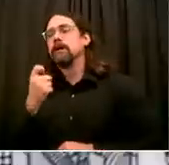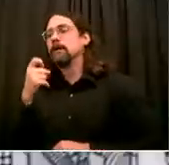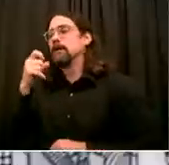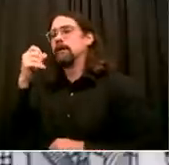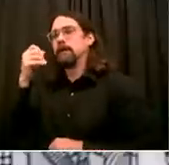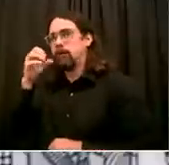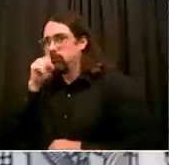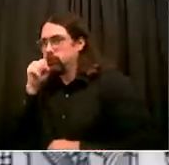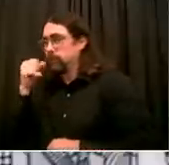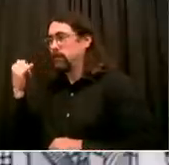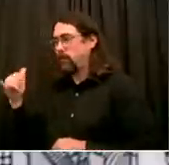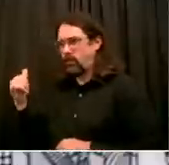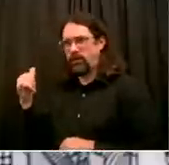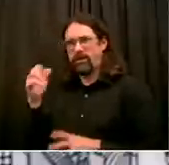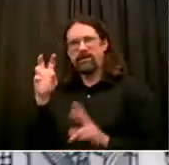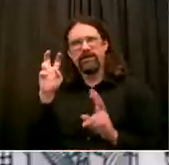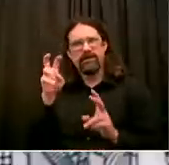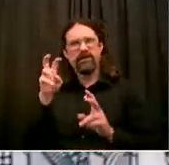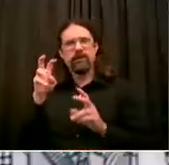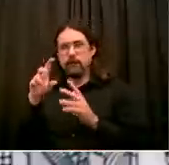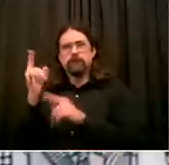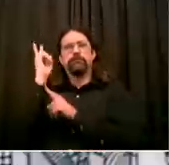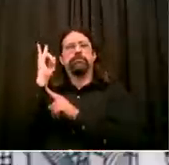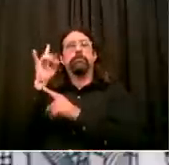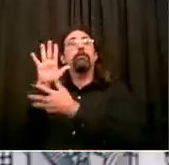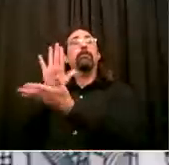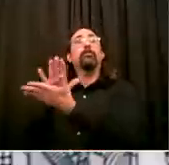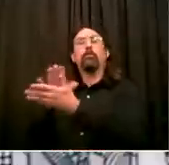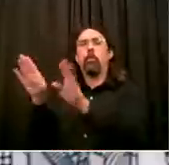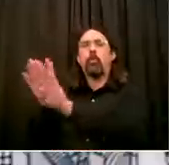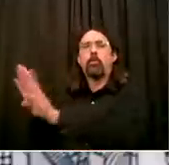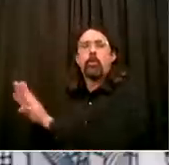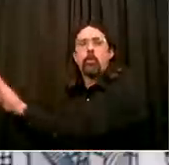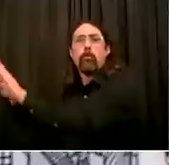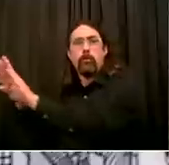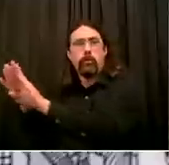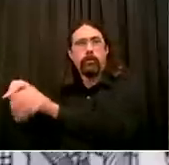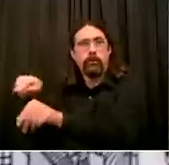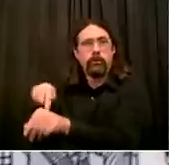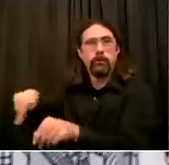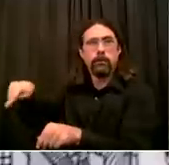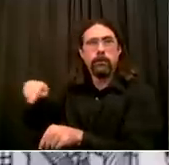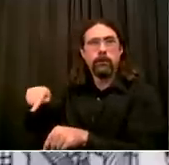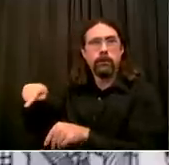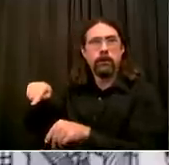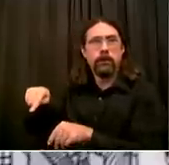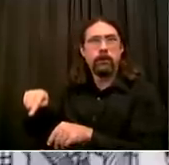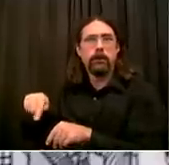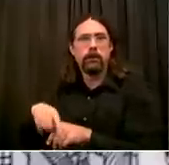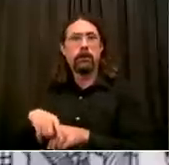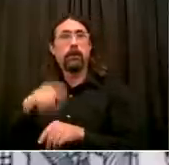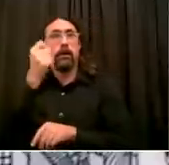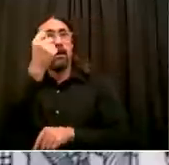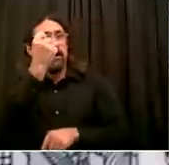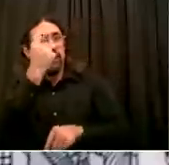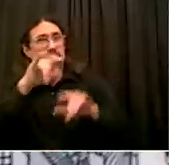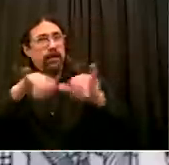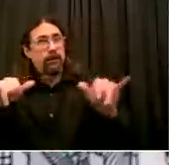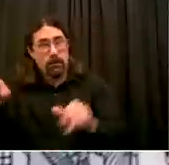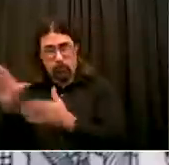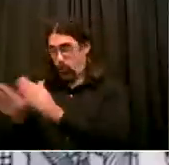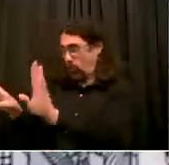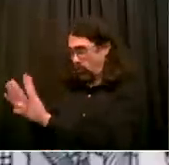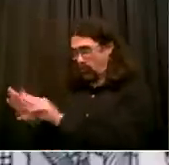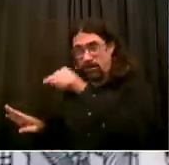and confirmed this number. Two, if you exclude the red and orange zones, there are two schools shut down for a